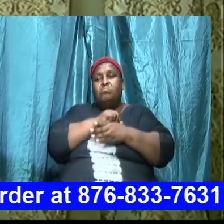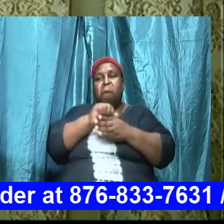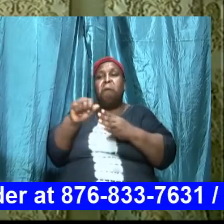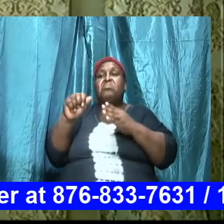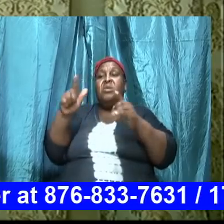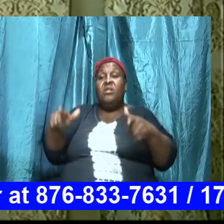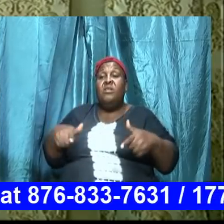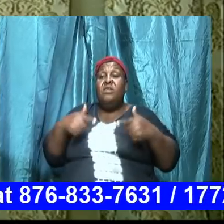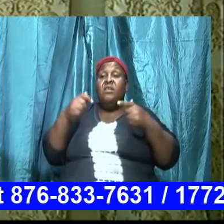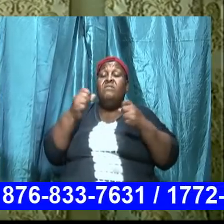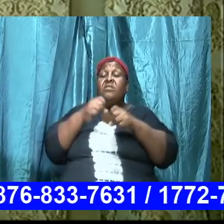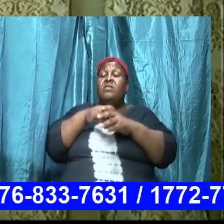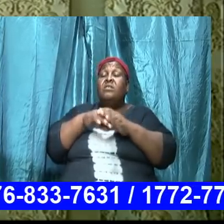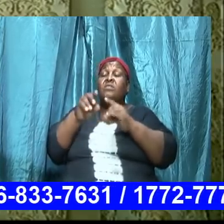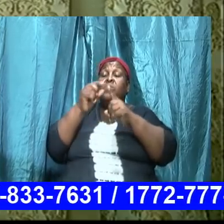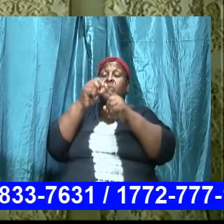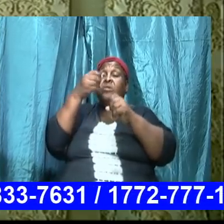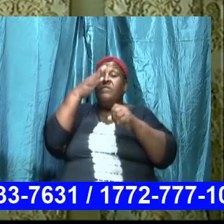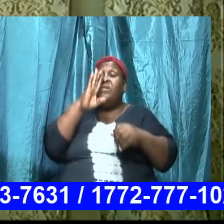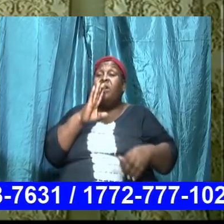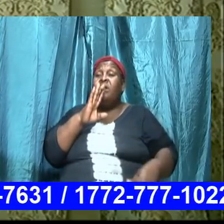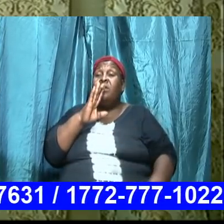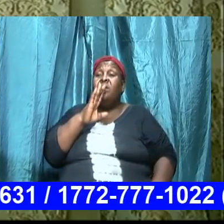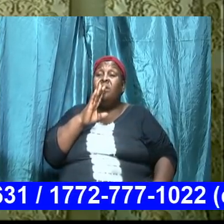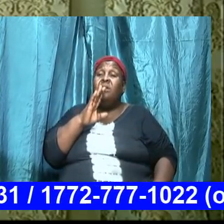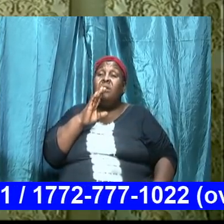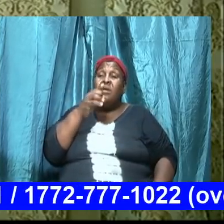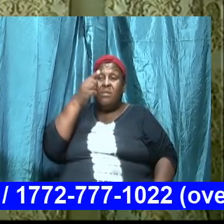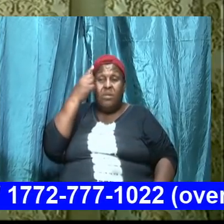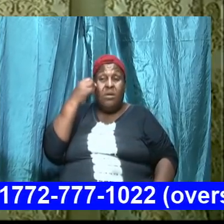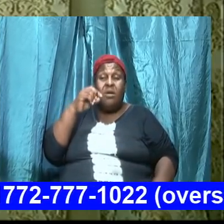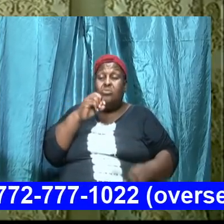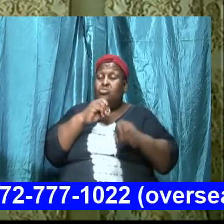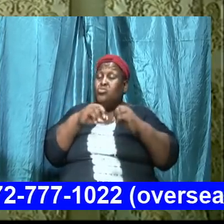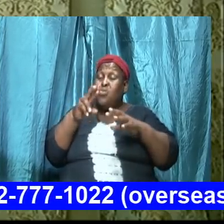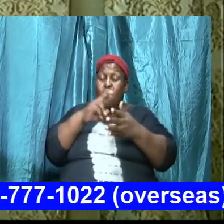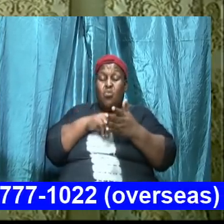I'm setting the pace again because we don't read